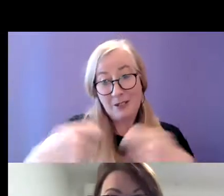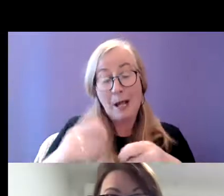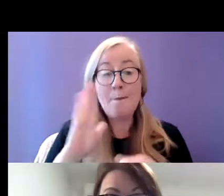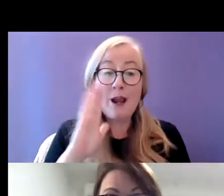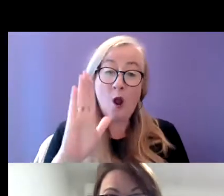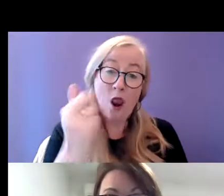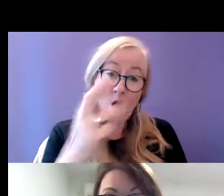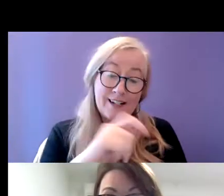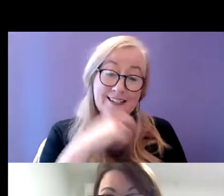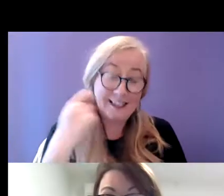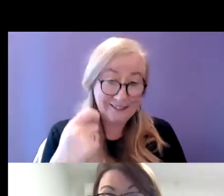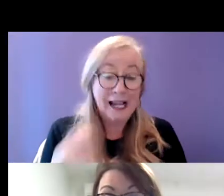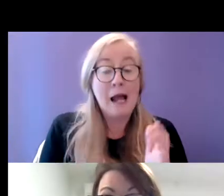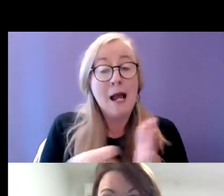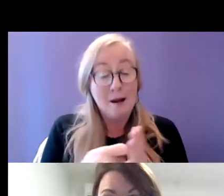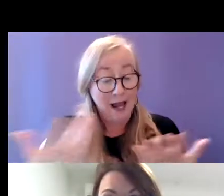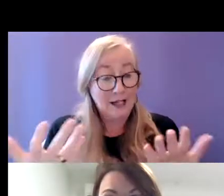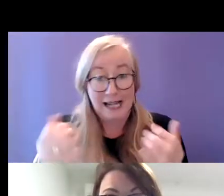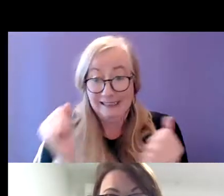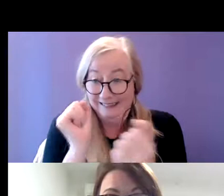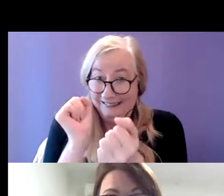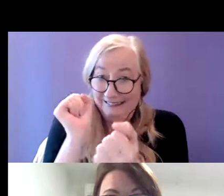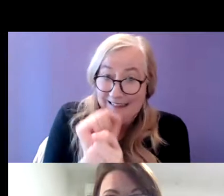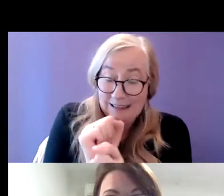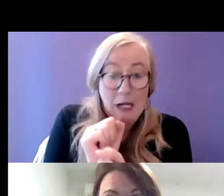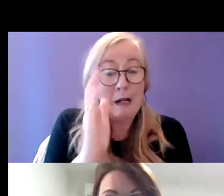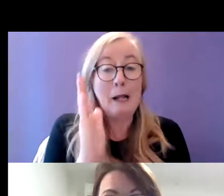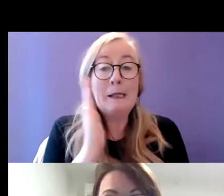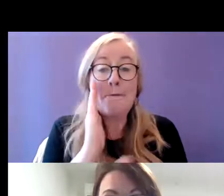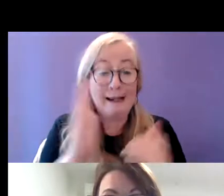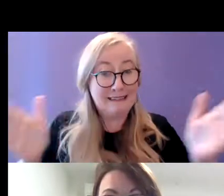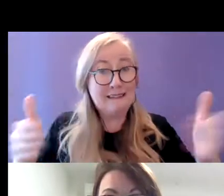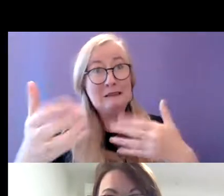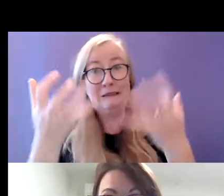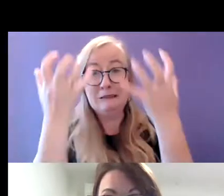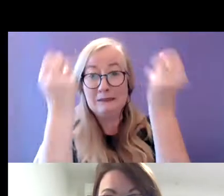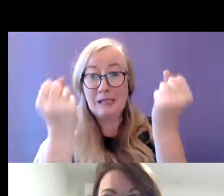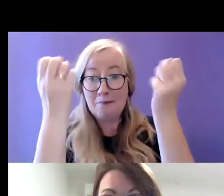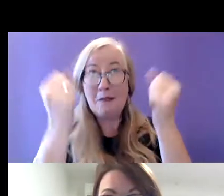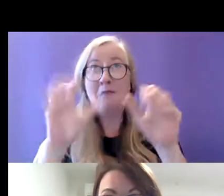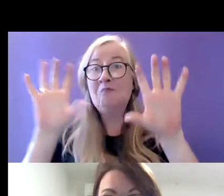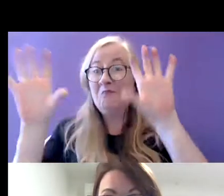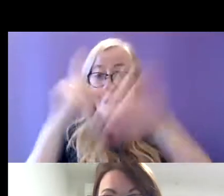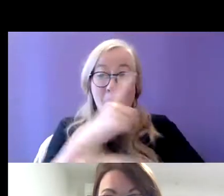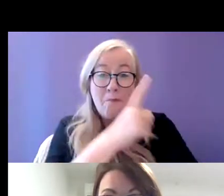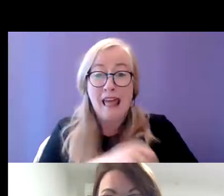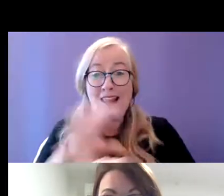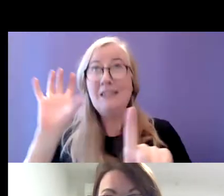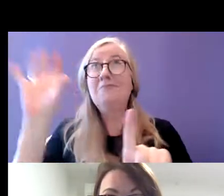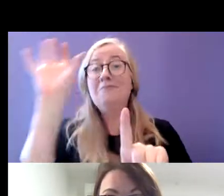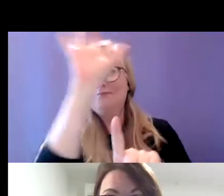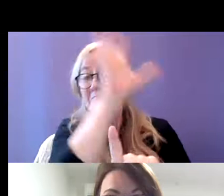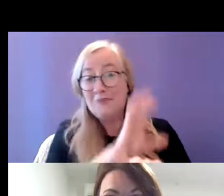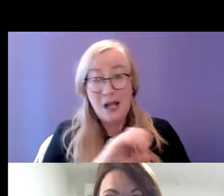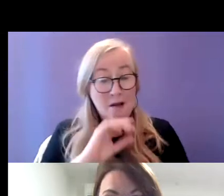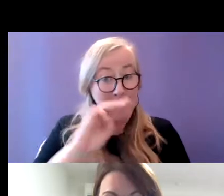says, in addition to being extremely cramped, the bed sit is also damp. Black mould has been growing on the wall. Mum